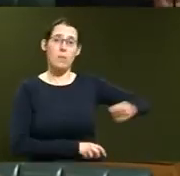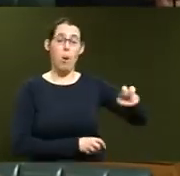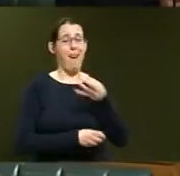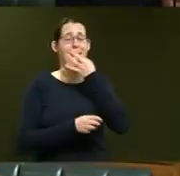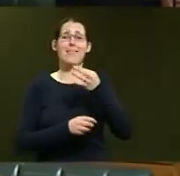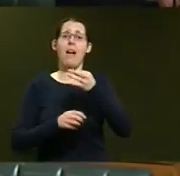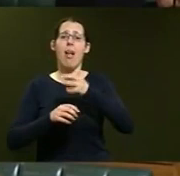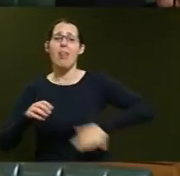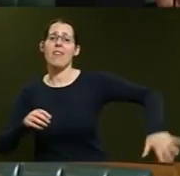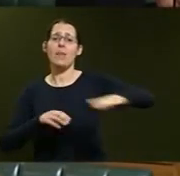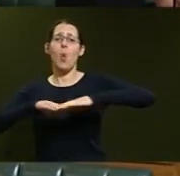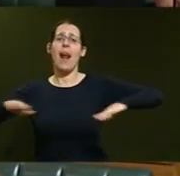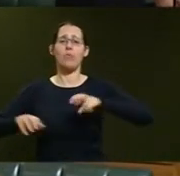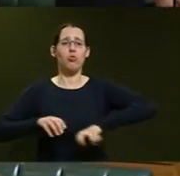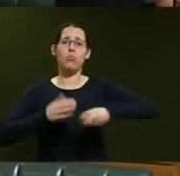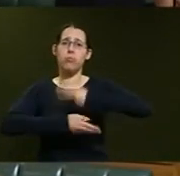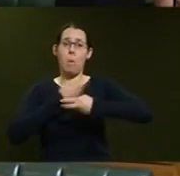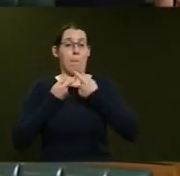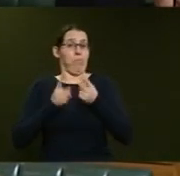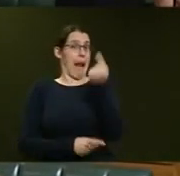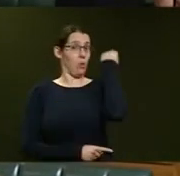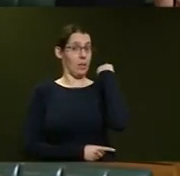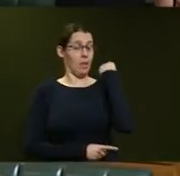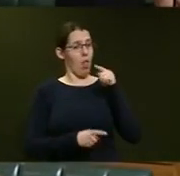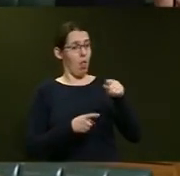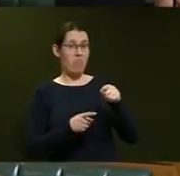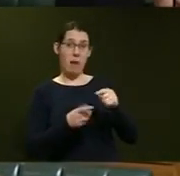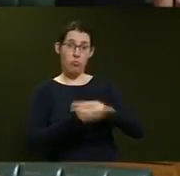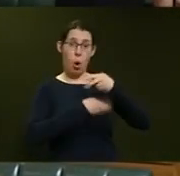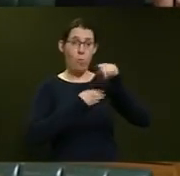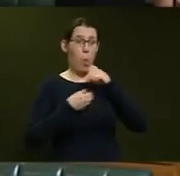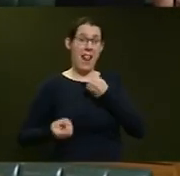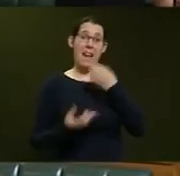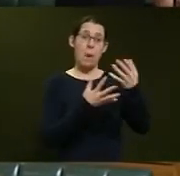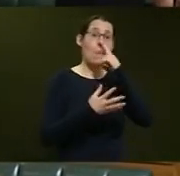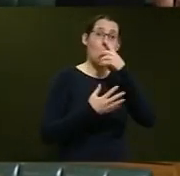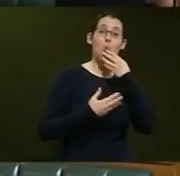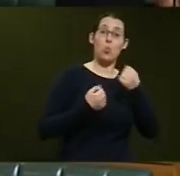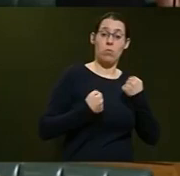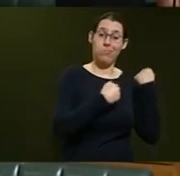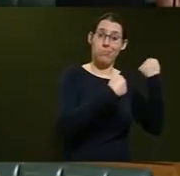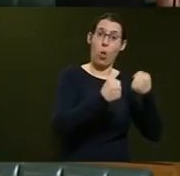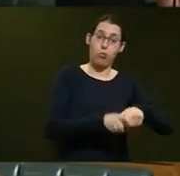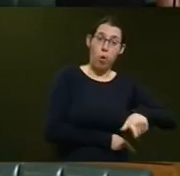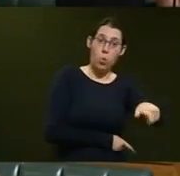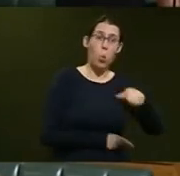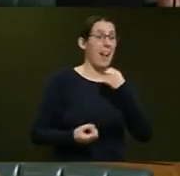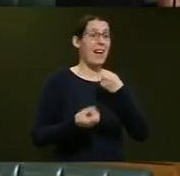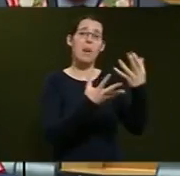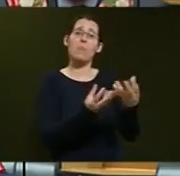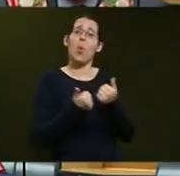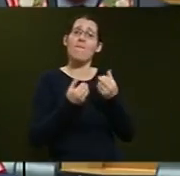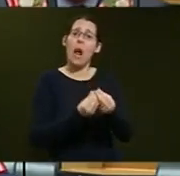Programme announced last week give New Zealand road users good value for the road user charges and fuel taxes they are paying?